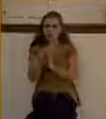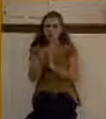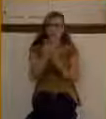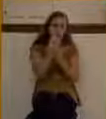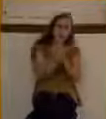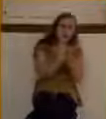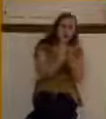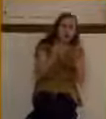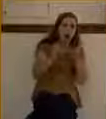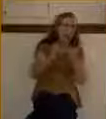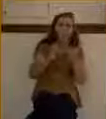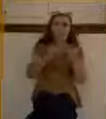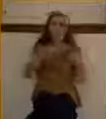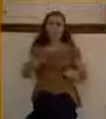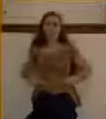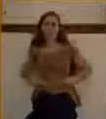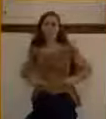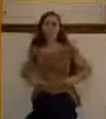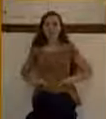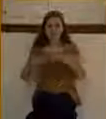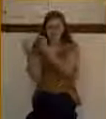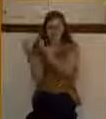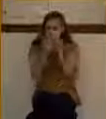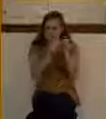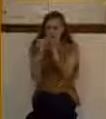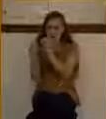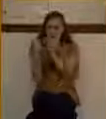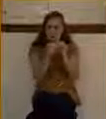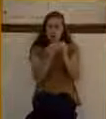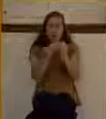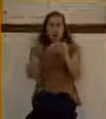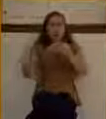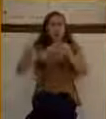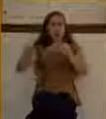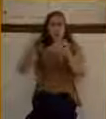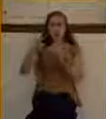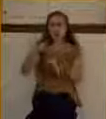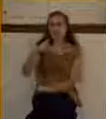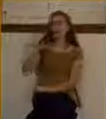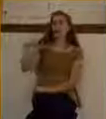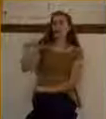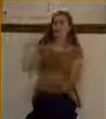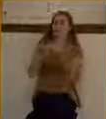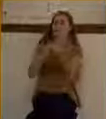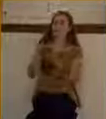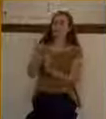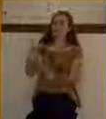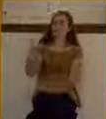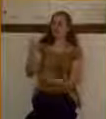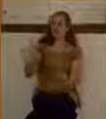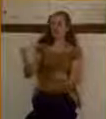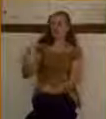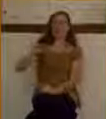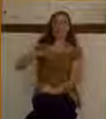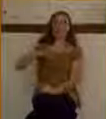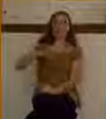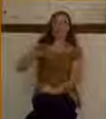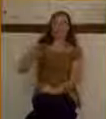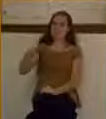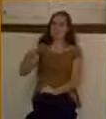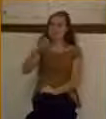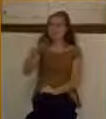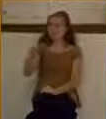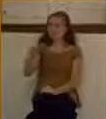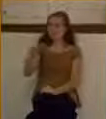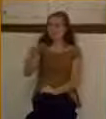were trying to discredit Jesus. And they made all these accusations. They said, you heard this saying in John, can any good